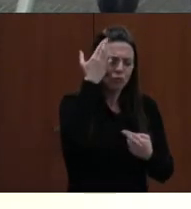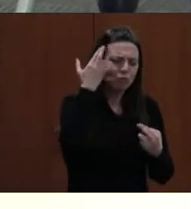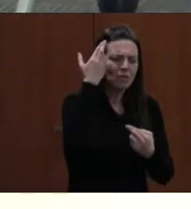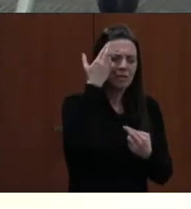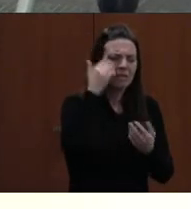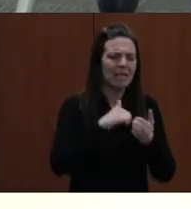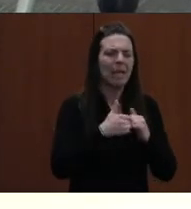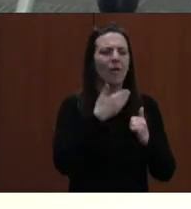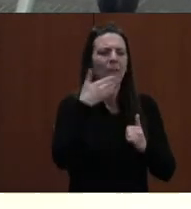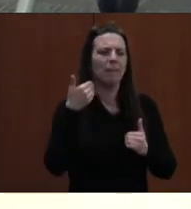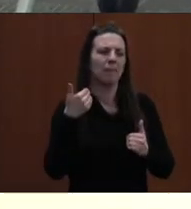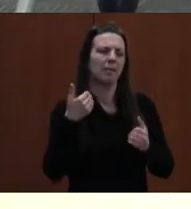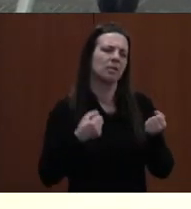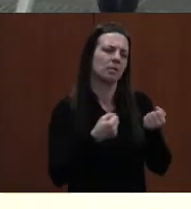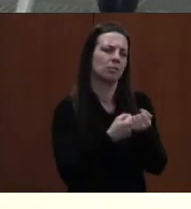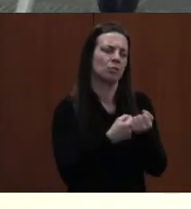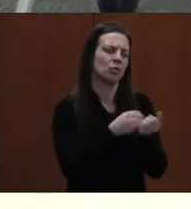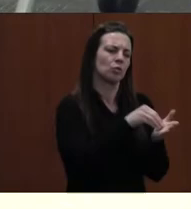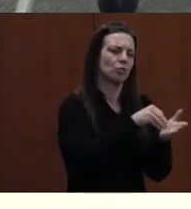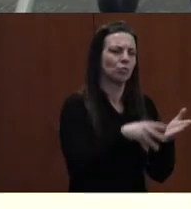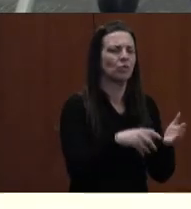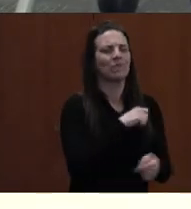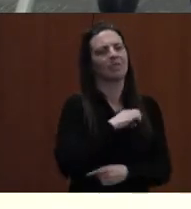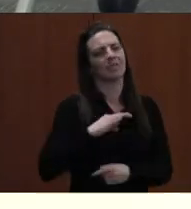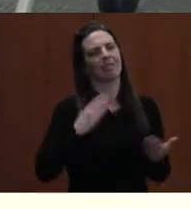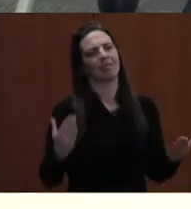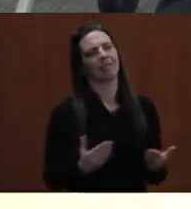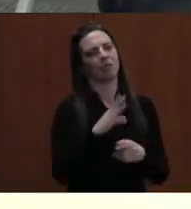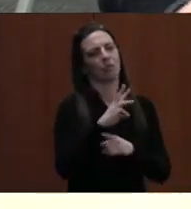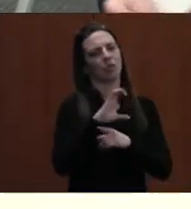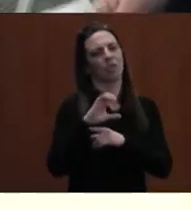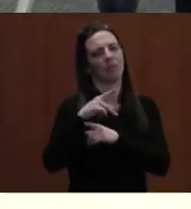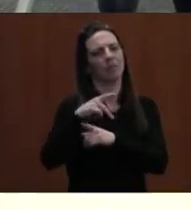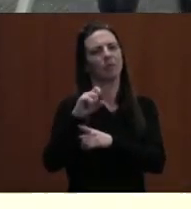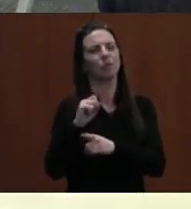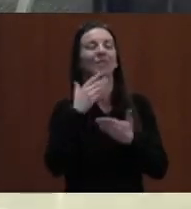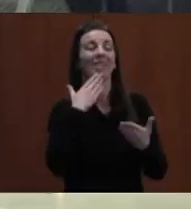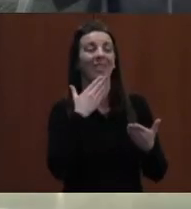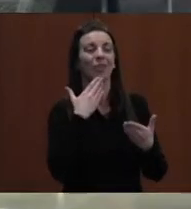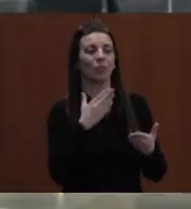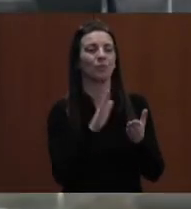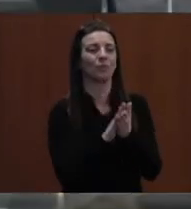support the staff of Washington County Public Schools. Thank you for your time. Thank you.